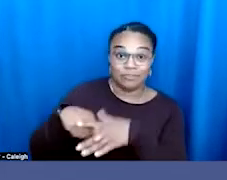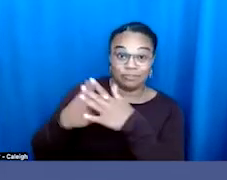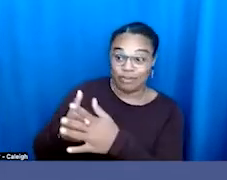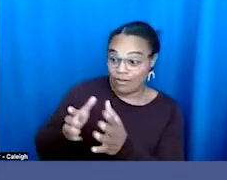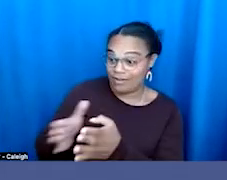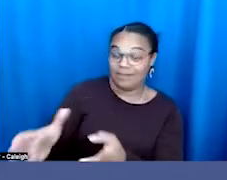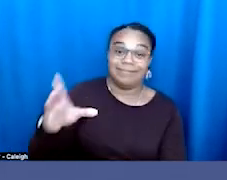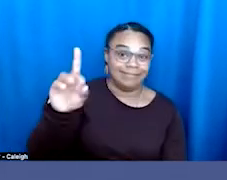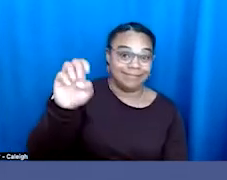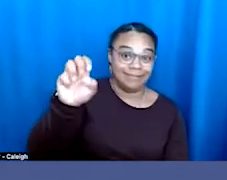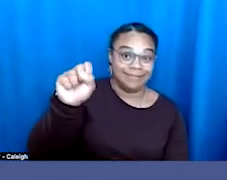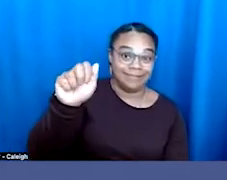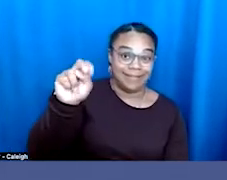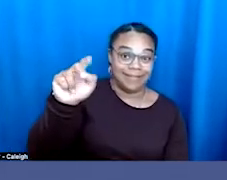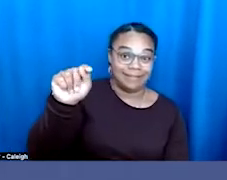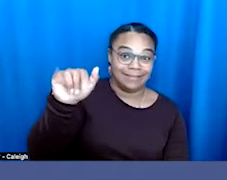at the national level as well.